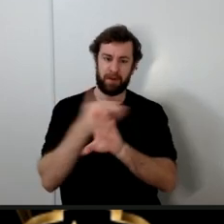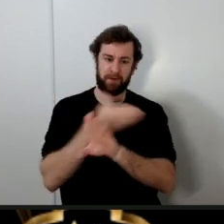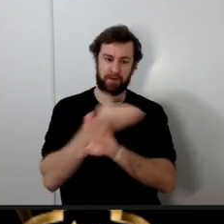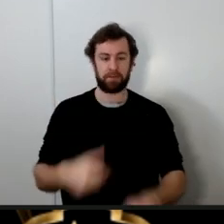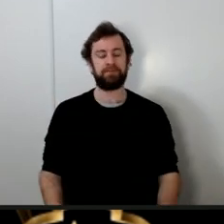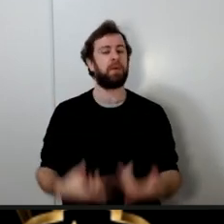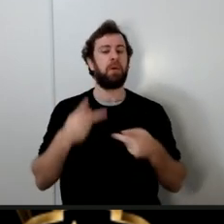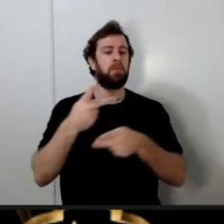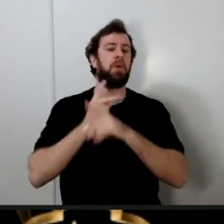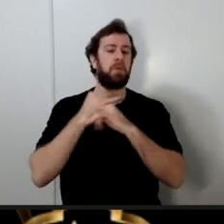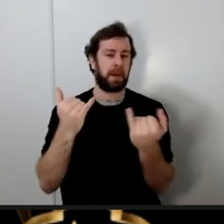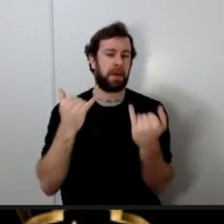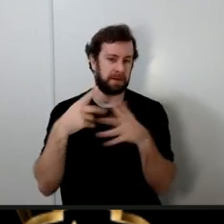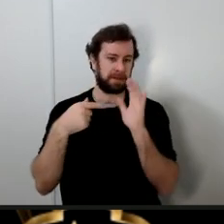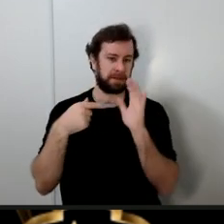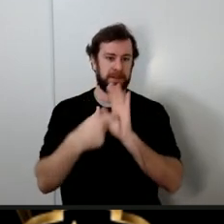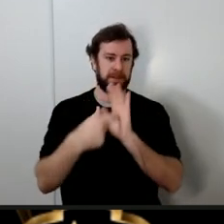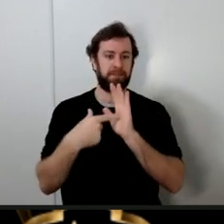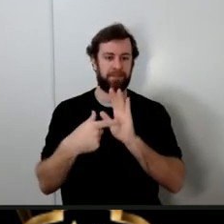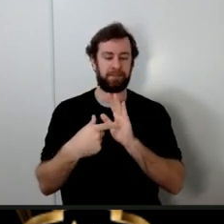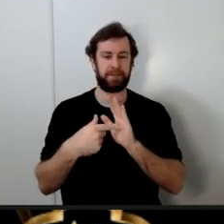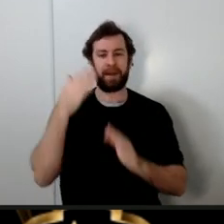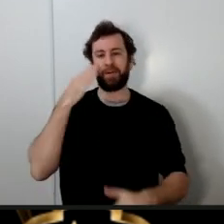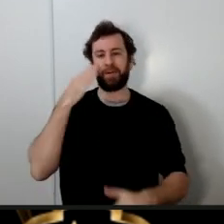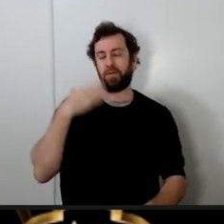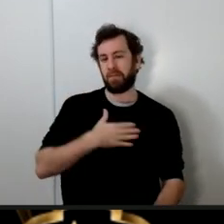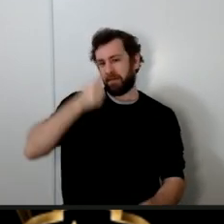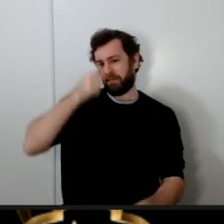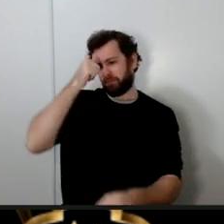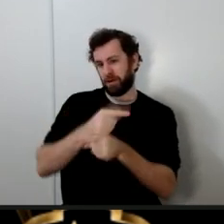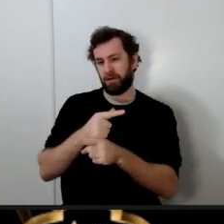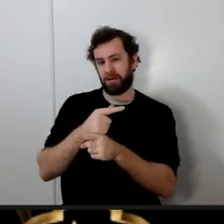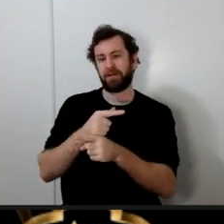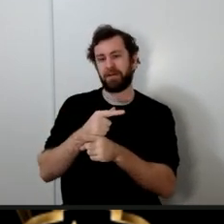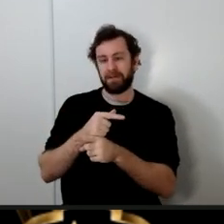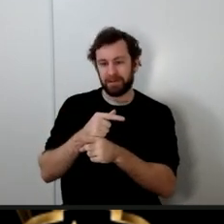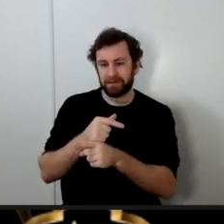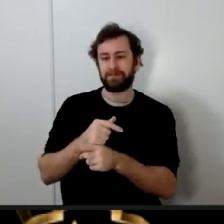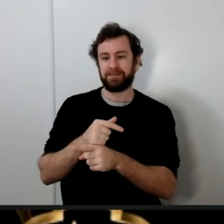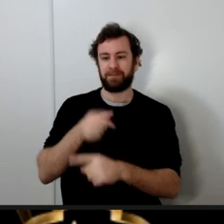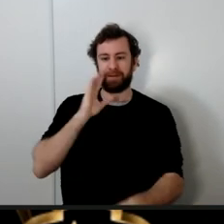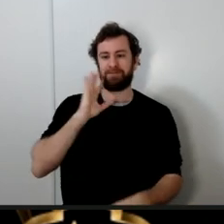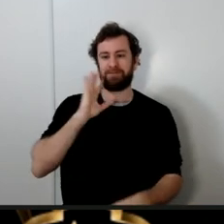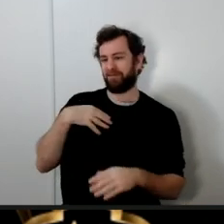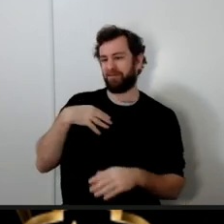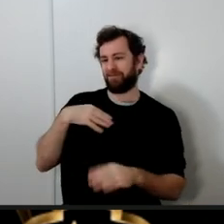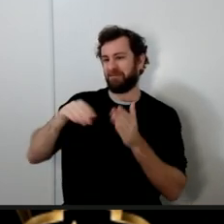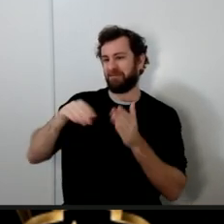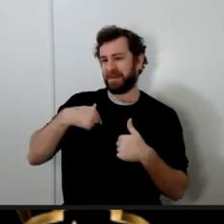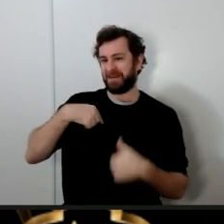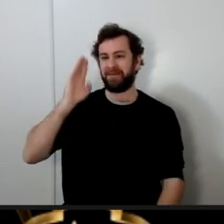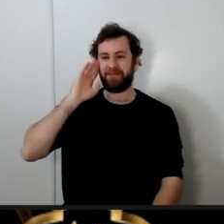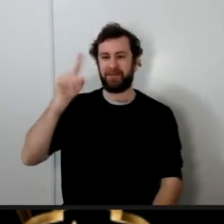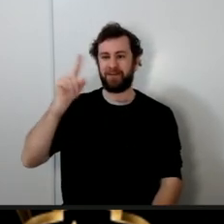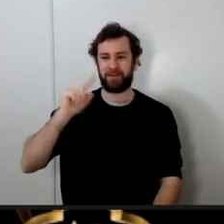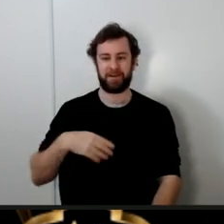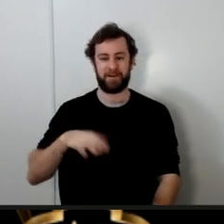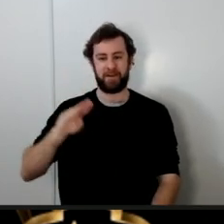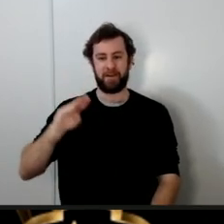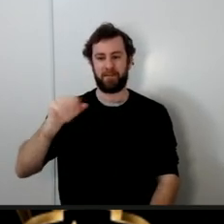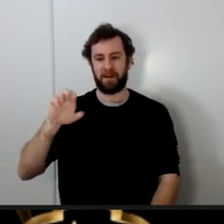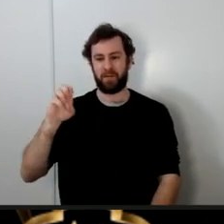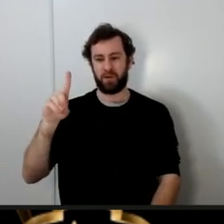example and I know my dear brother Mahbub Suji is going to forgive me for this example but just to bring the idea closer to you